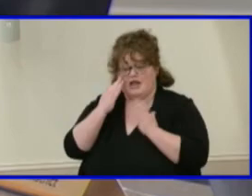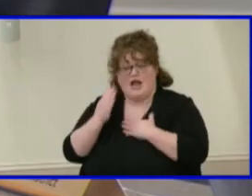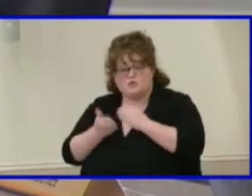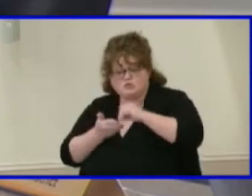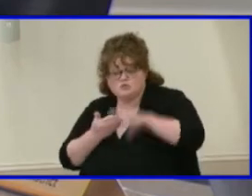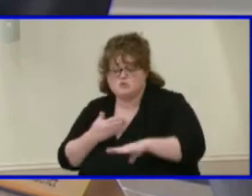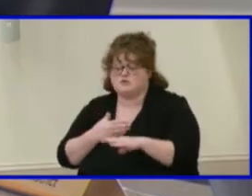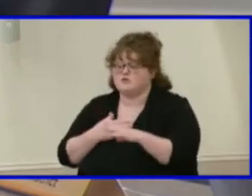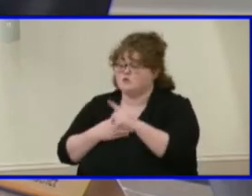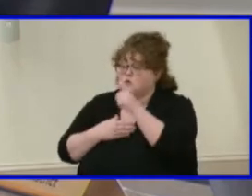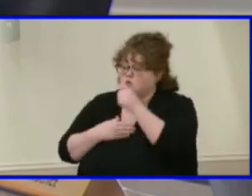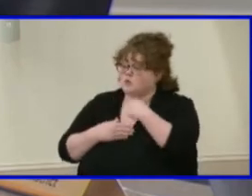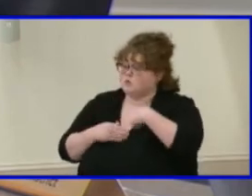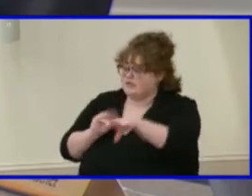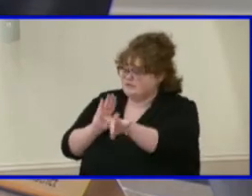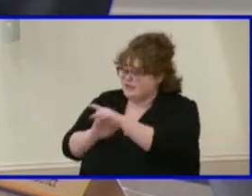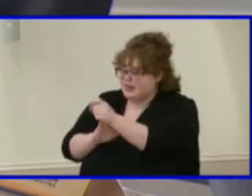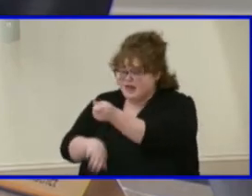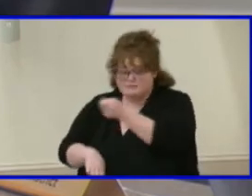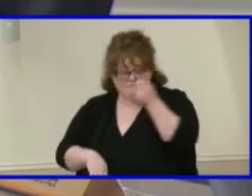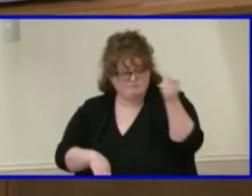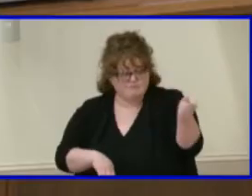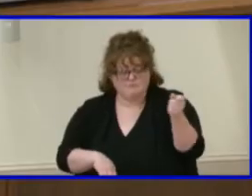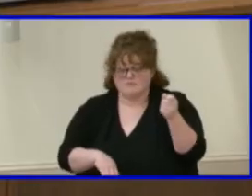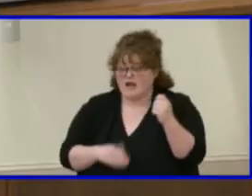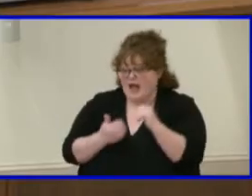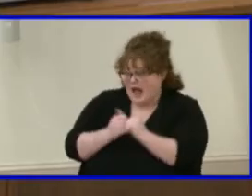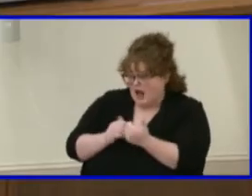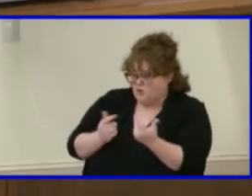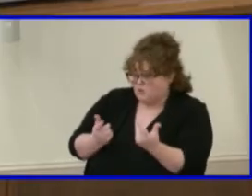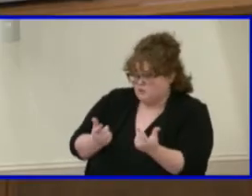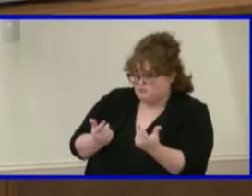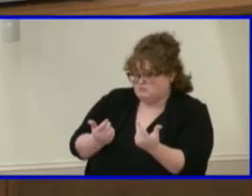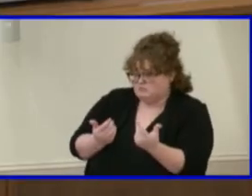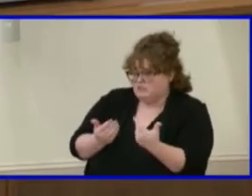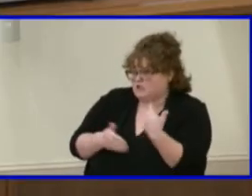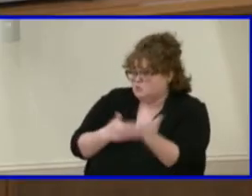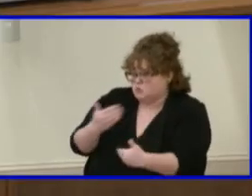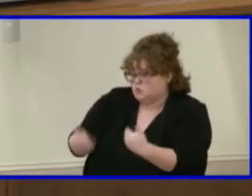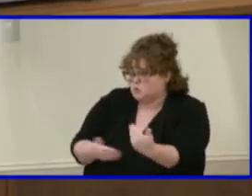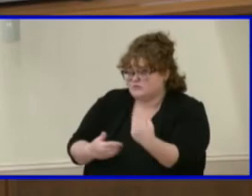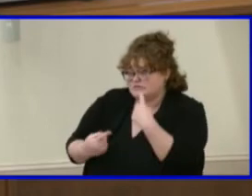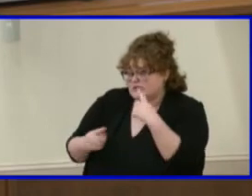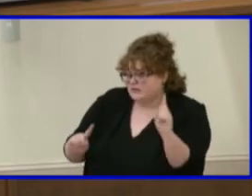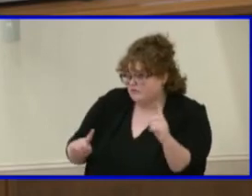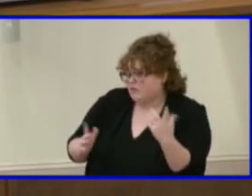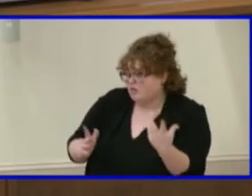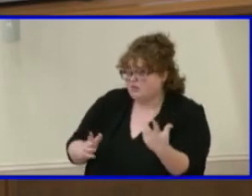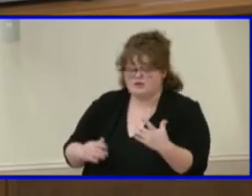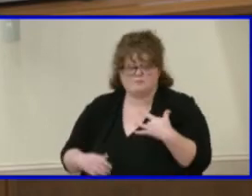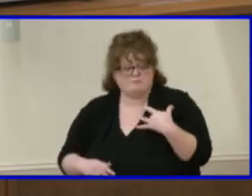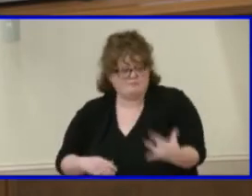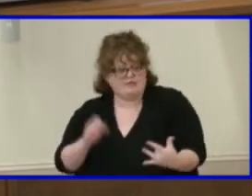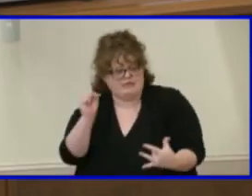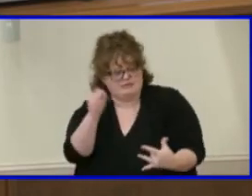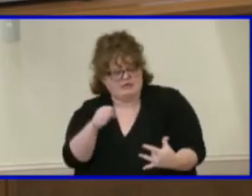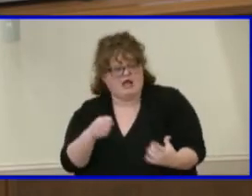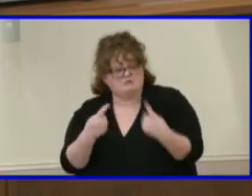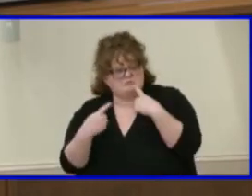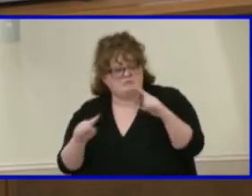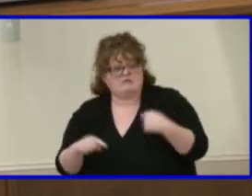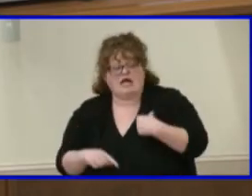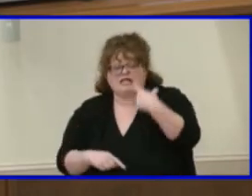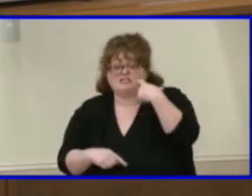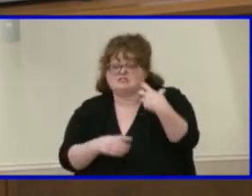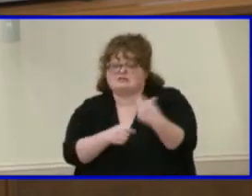students we select, does it end up to be a good fit for them? Typically, yes. Uh, I just got an email with all their first, um, quarter